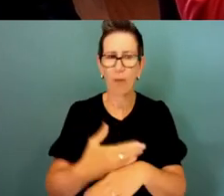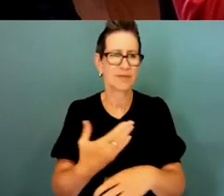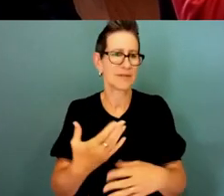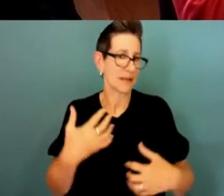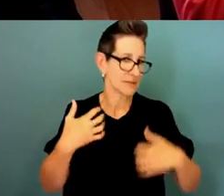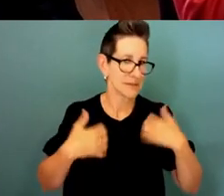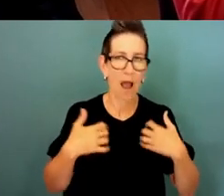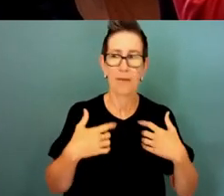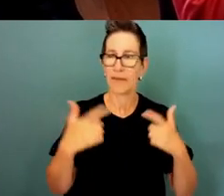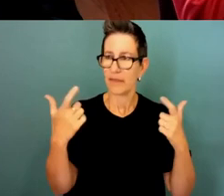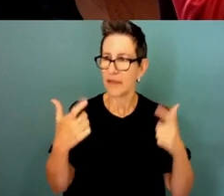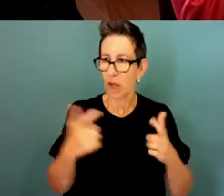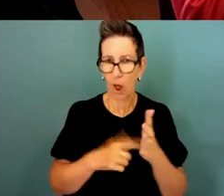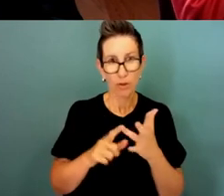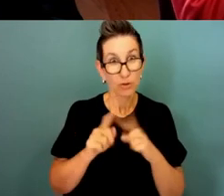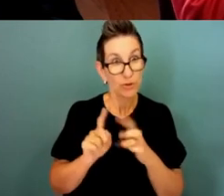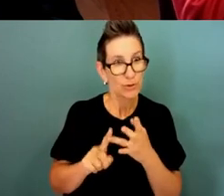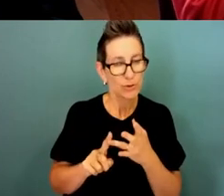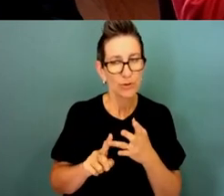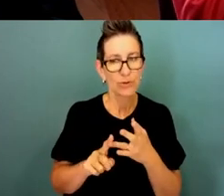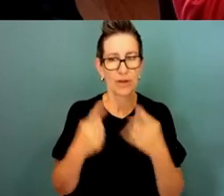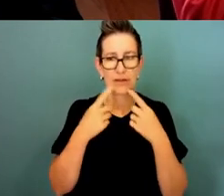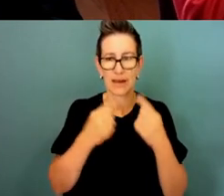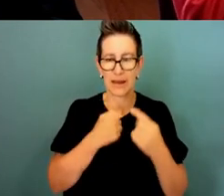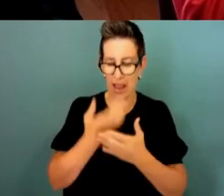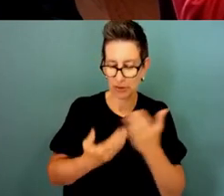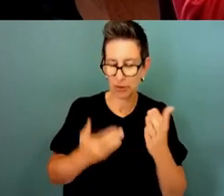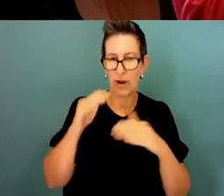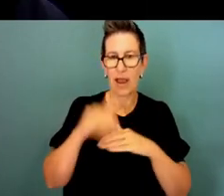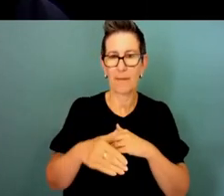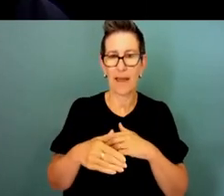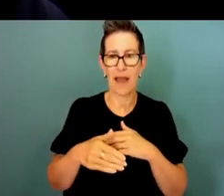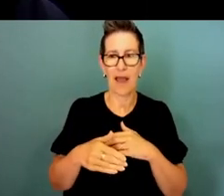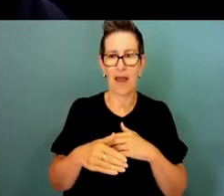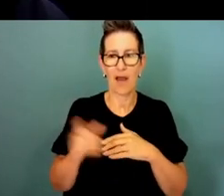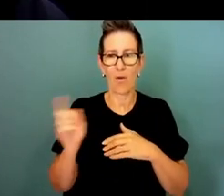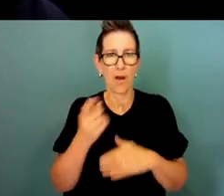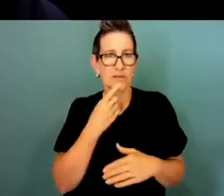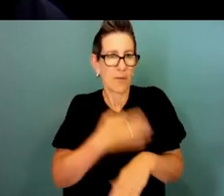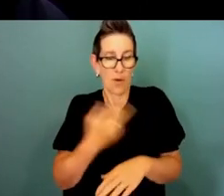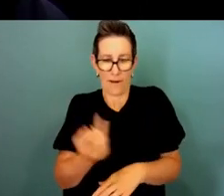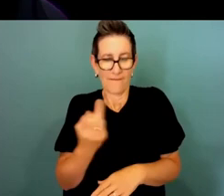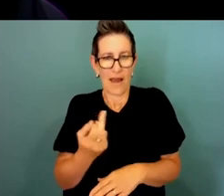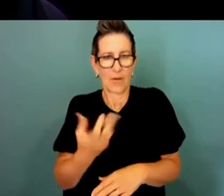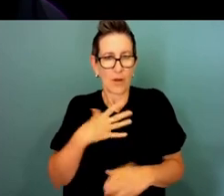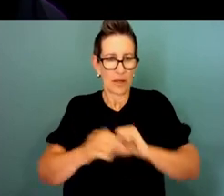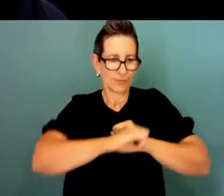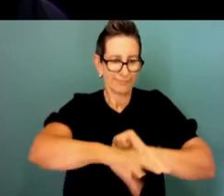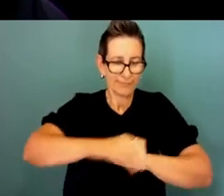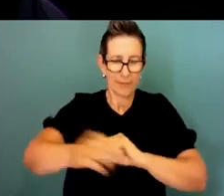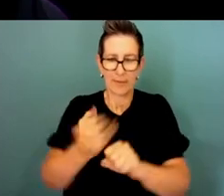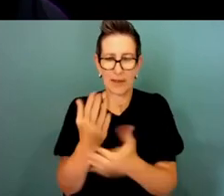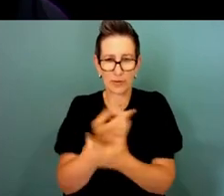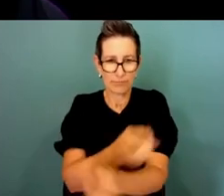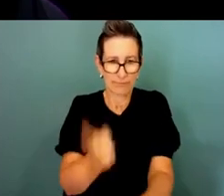do and to me telling our story and our narrative about that breadth of work that people can get involved is so critical and probably